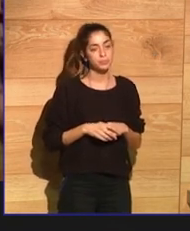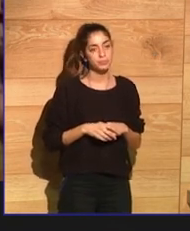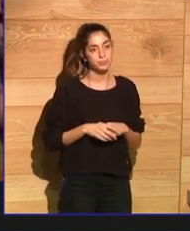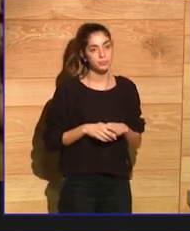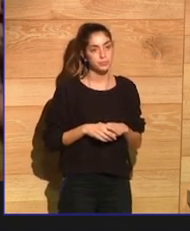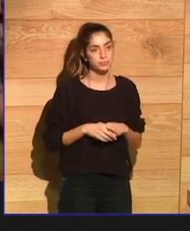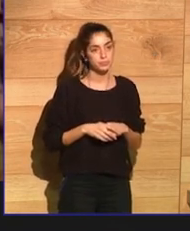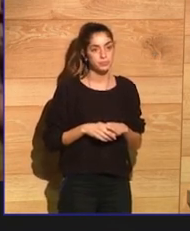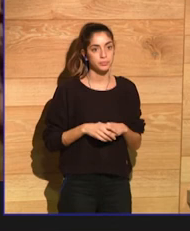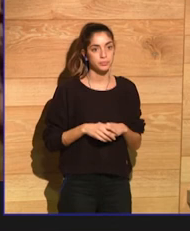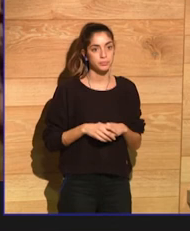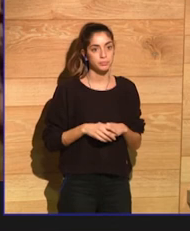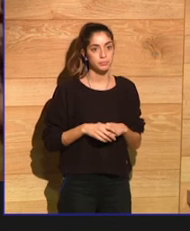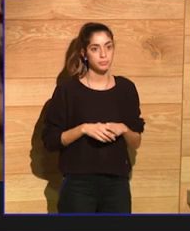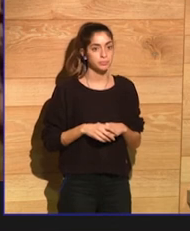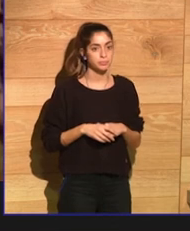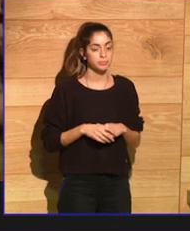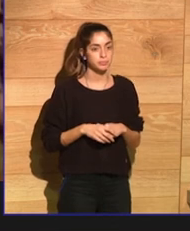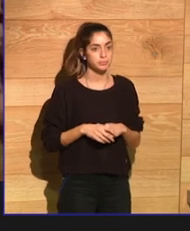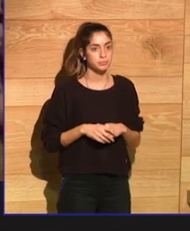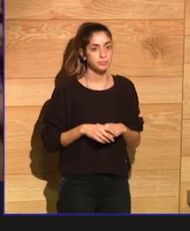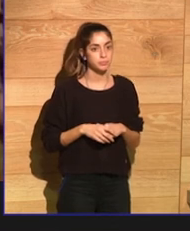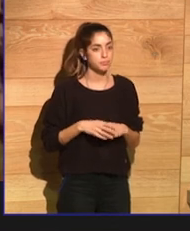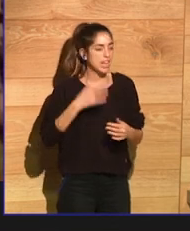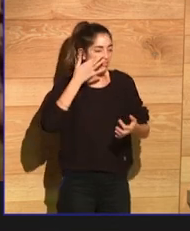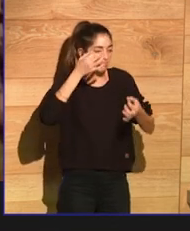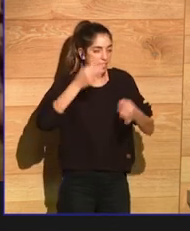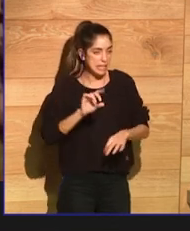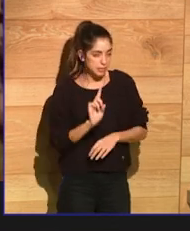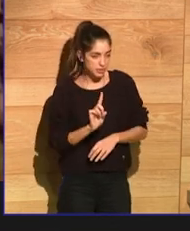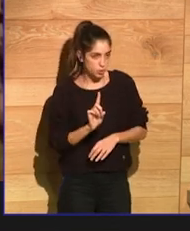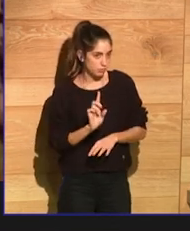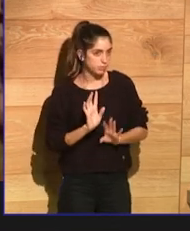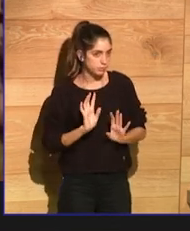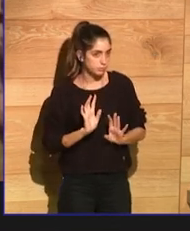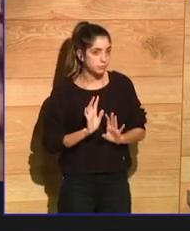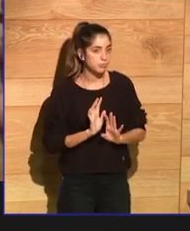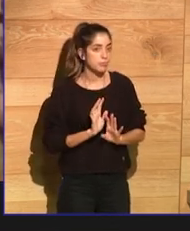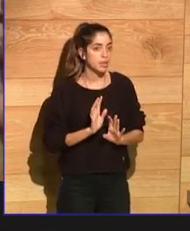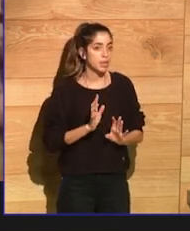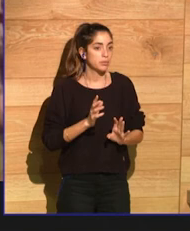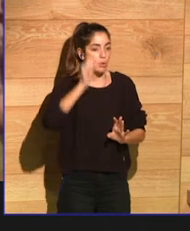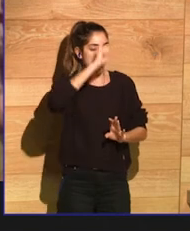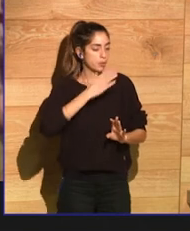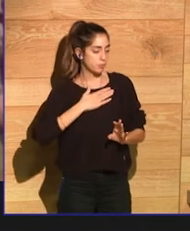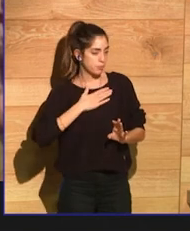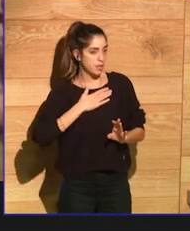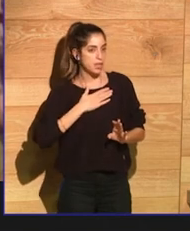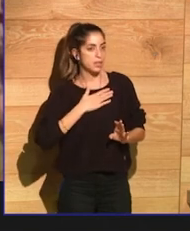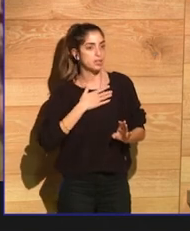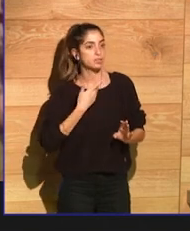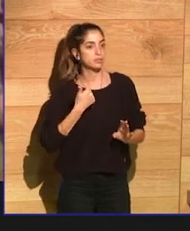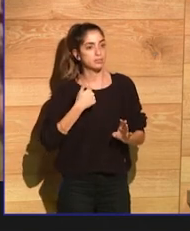Not really. I feel a great sadness. Here in the United States,